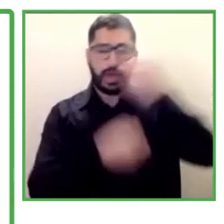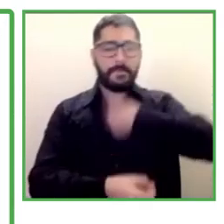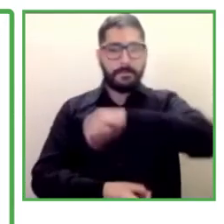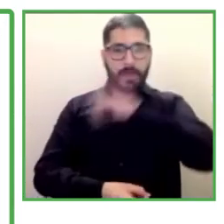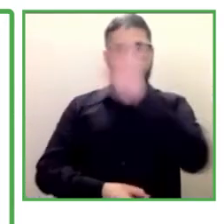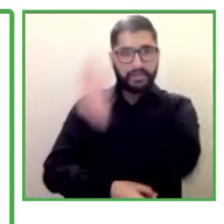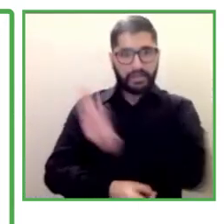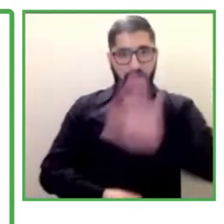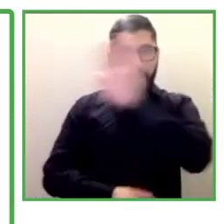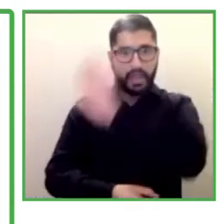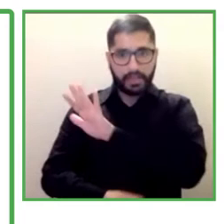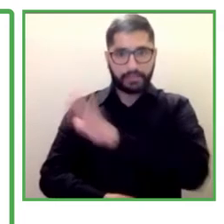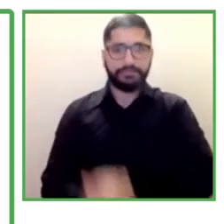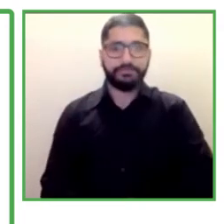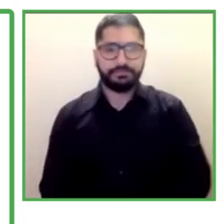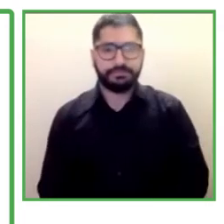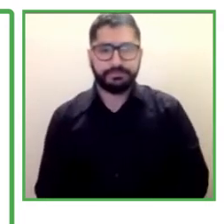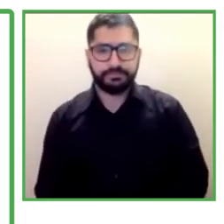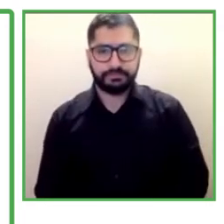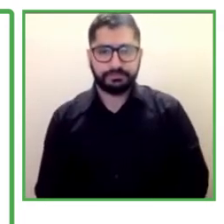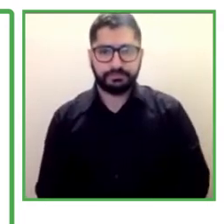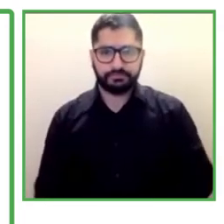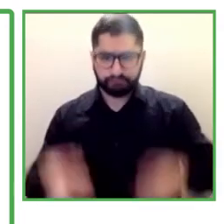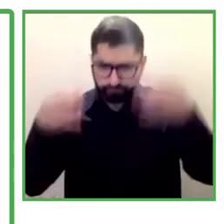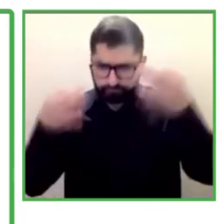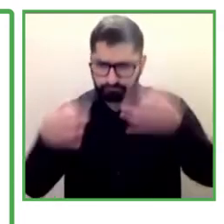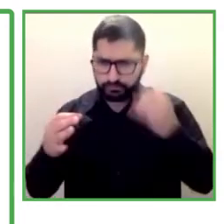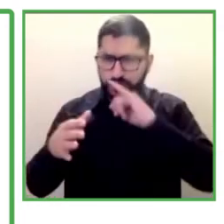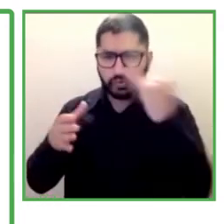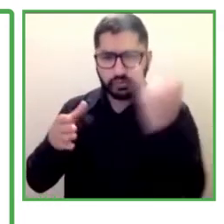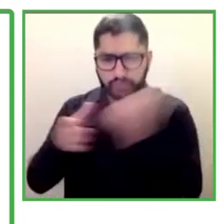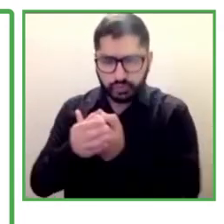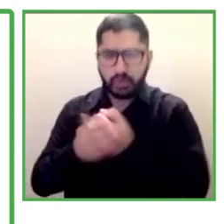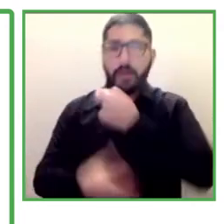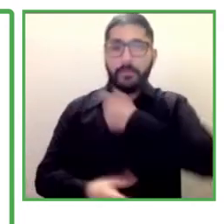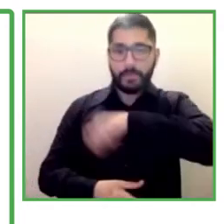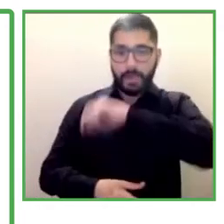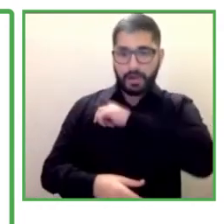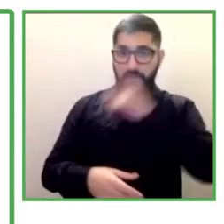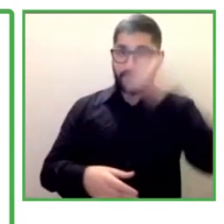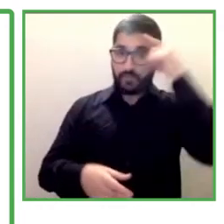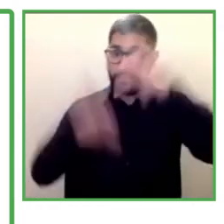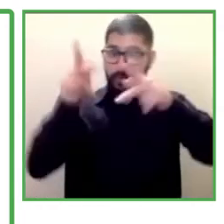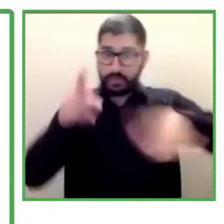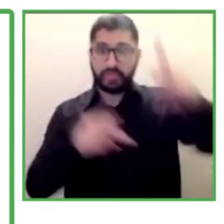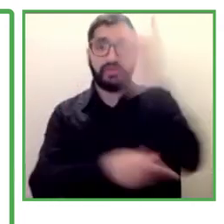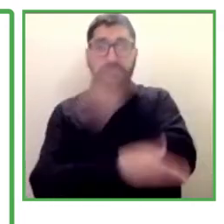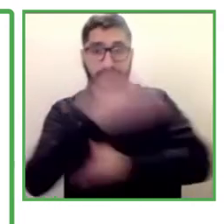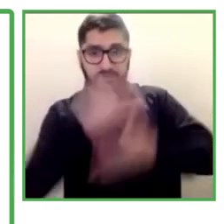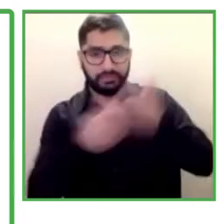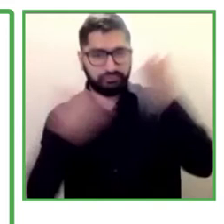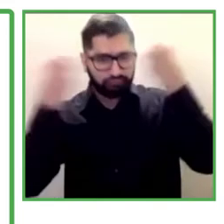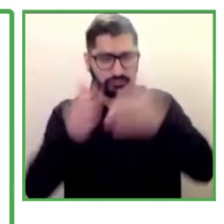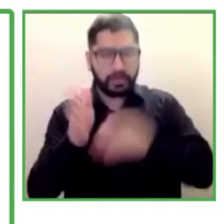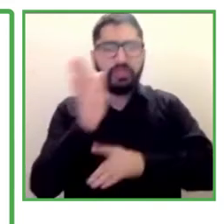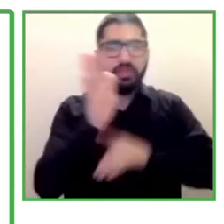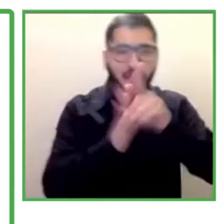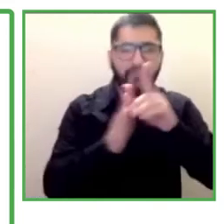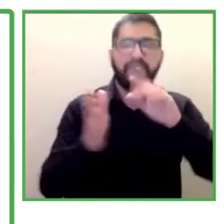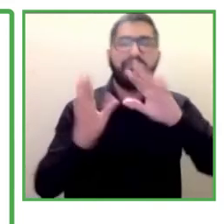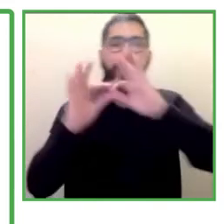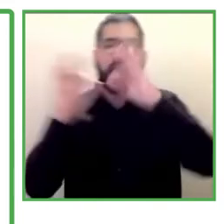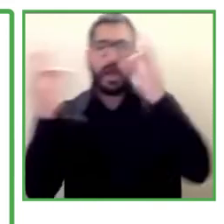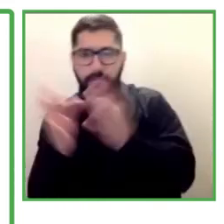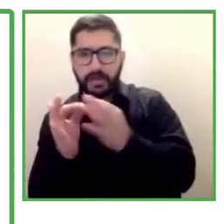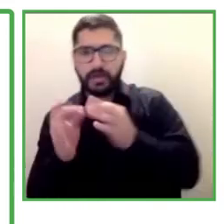Inclusión España is an organization that represents people with intellectual disabilities in Spain in our country